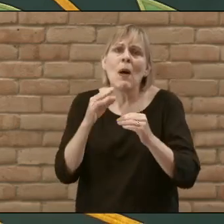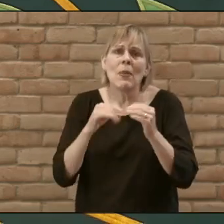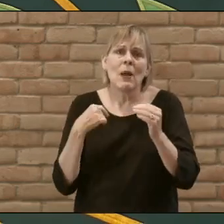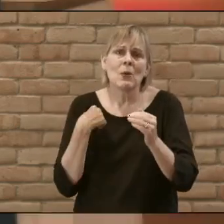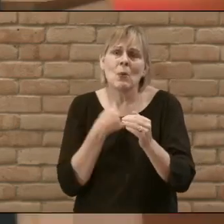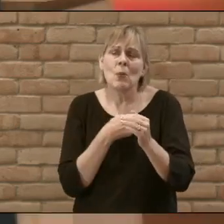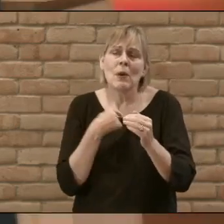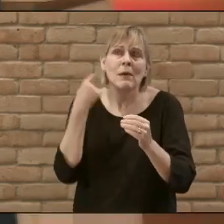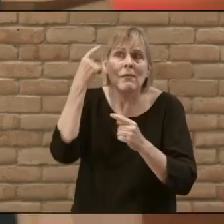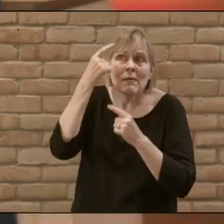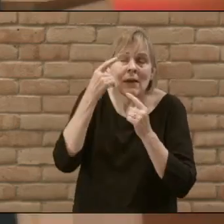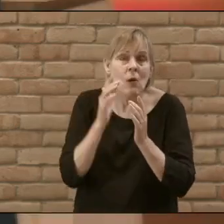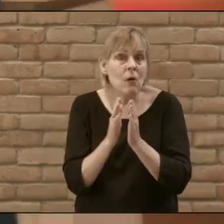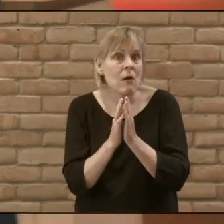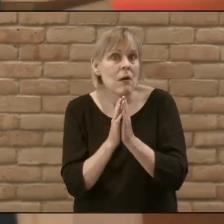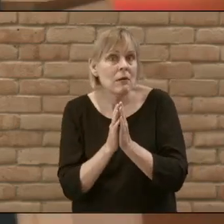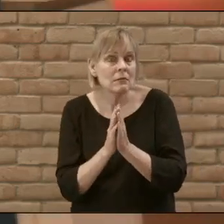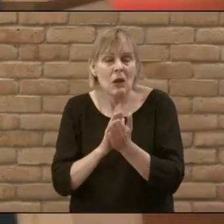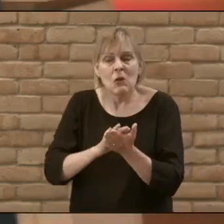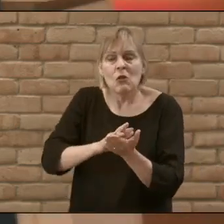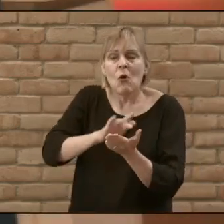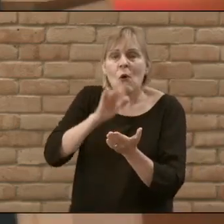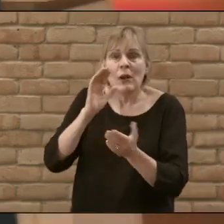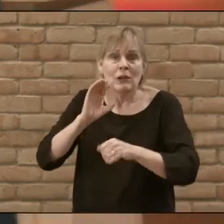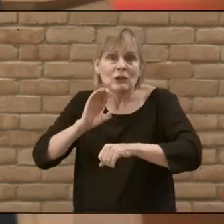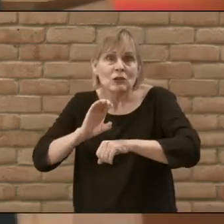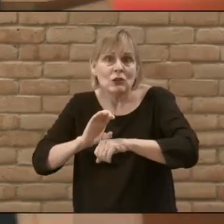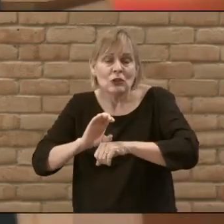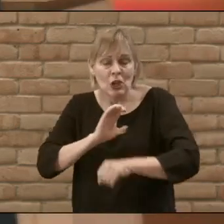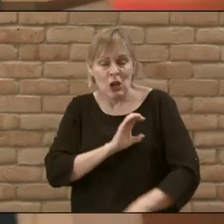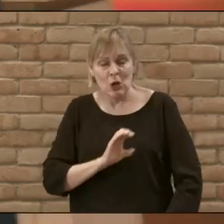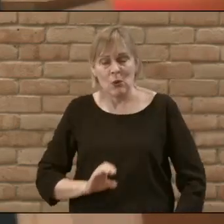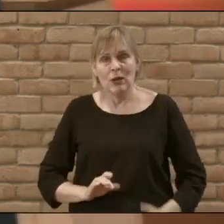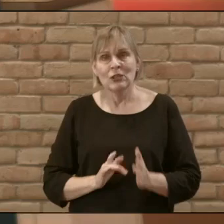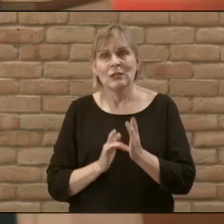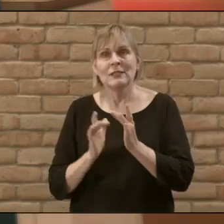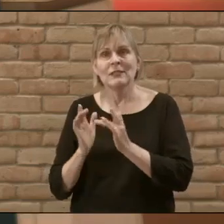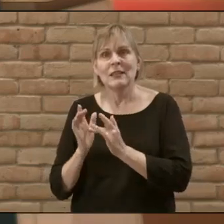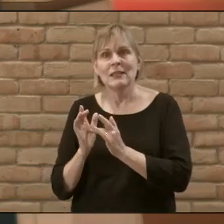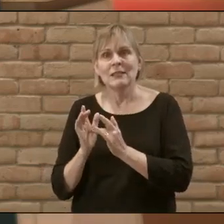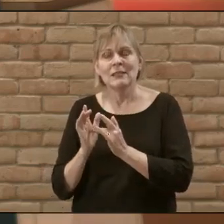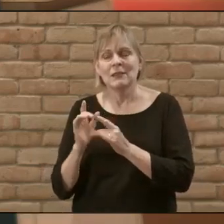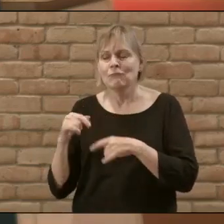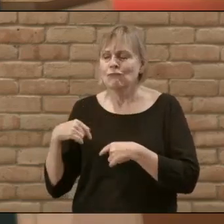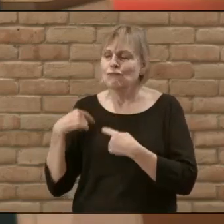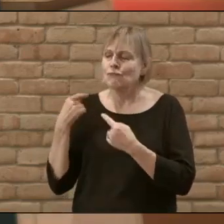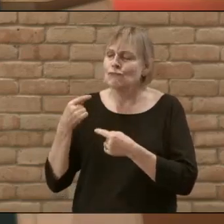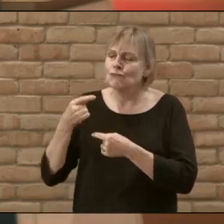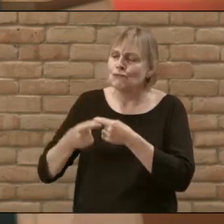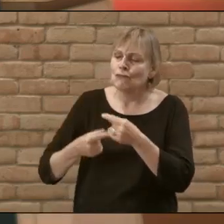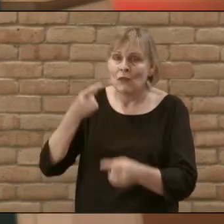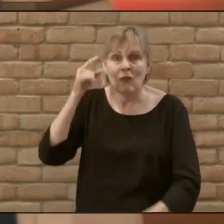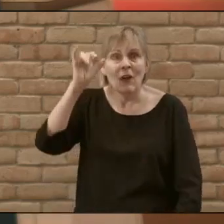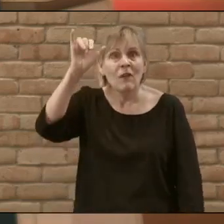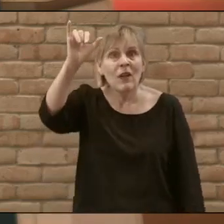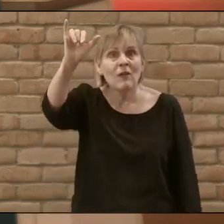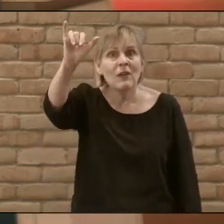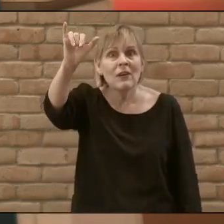or think glory to him in the church and in Christ Jesus through all generations forever and ever